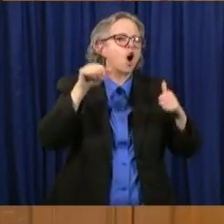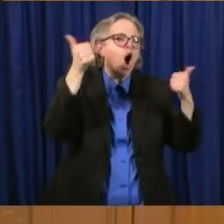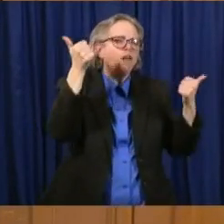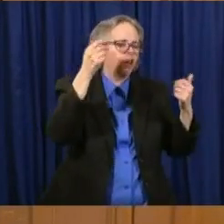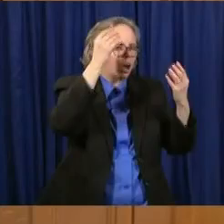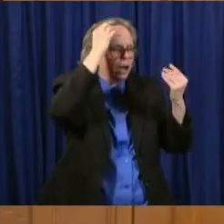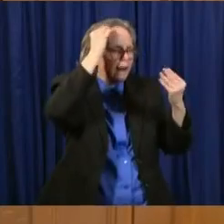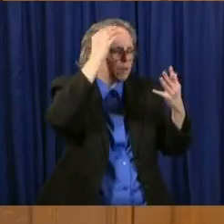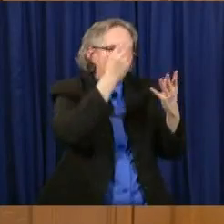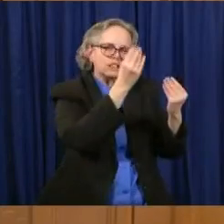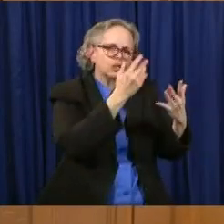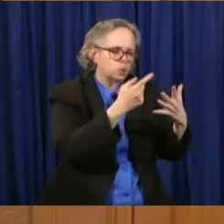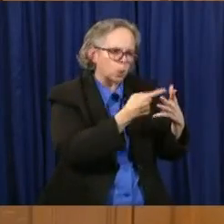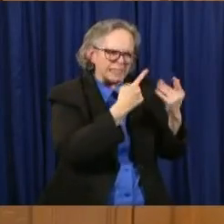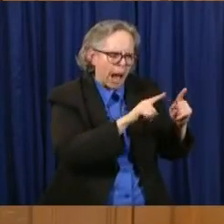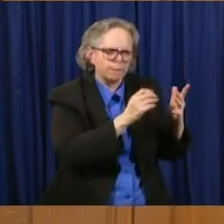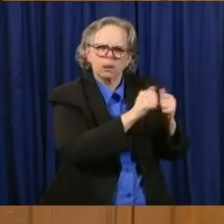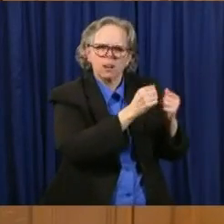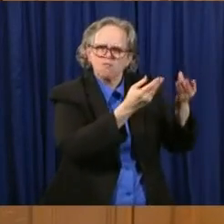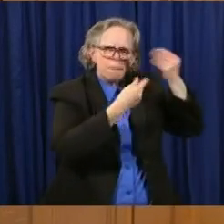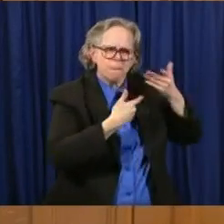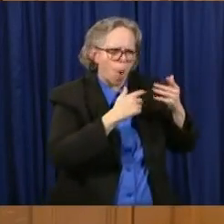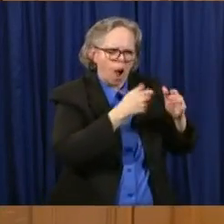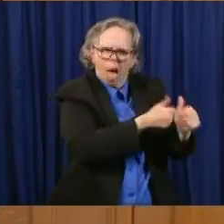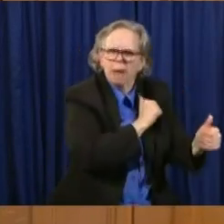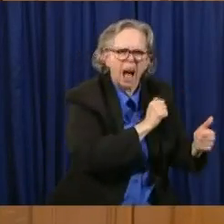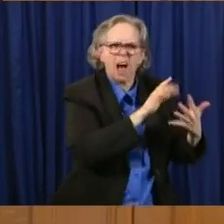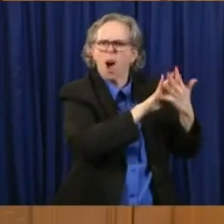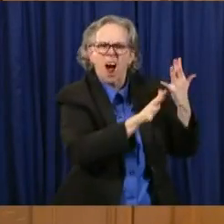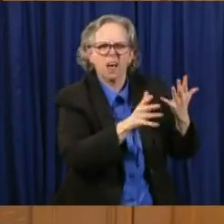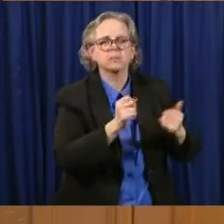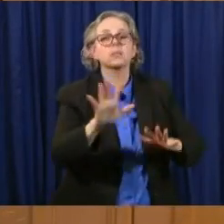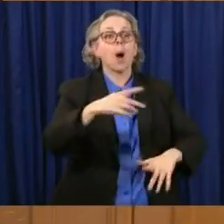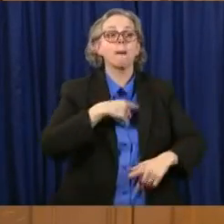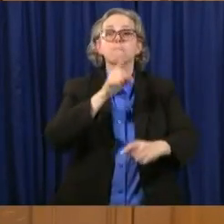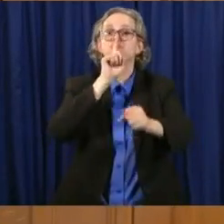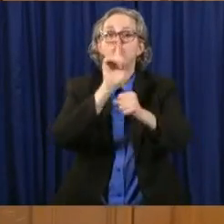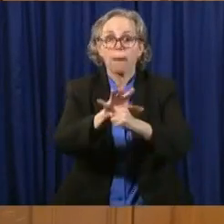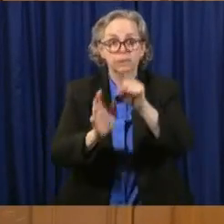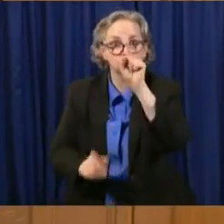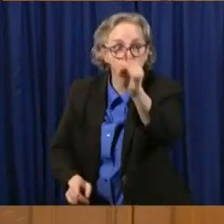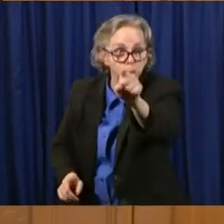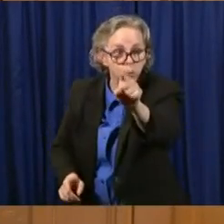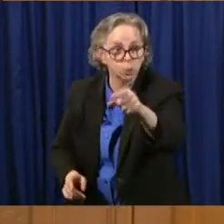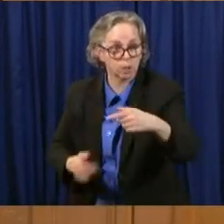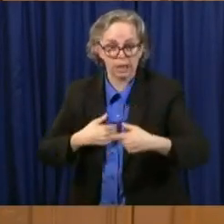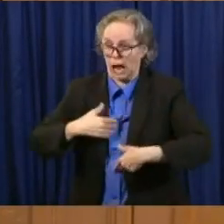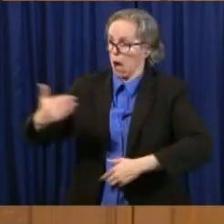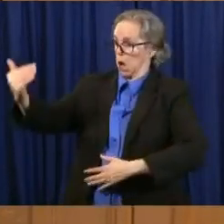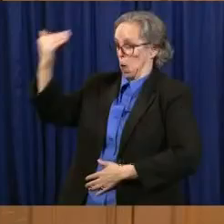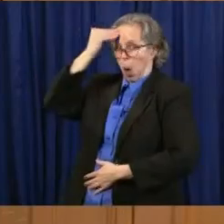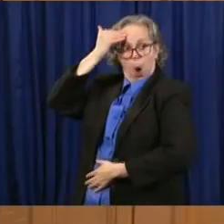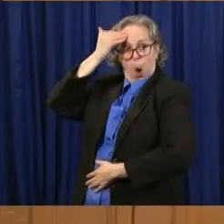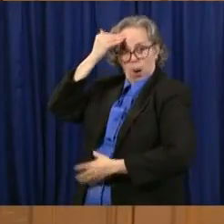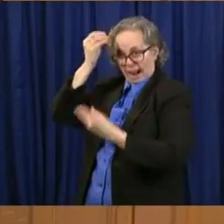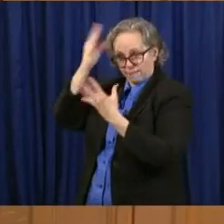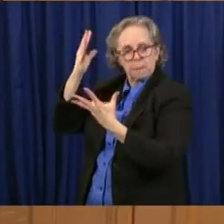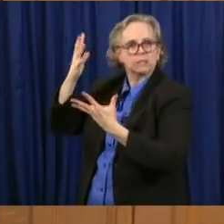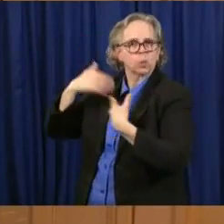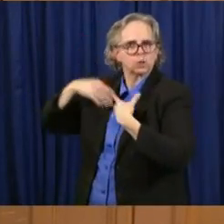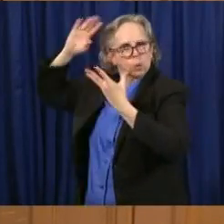promise you to give you everything we have as we know it. And that will be an ongoing dialogue we have.